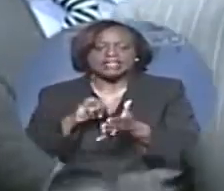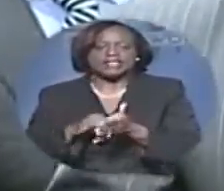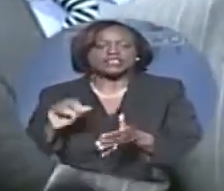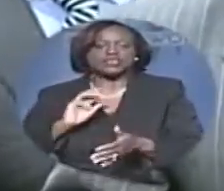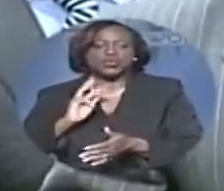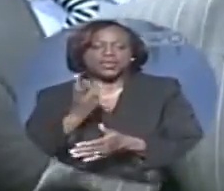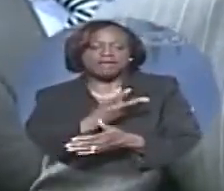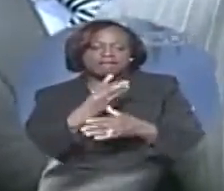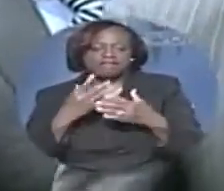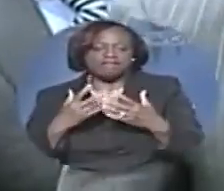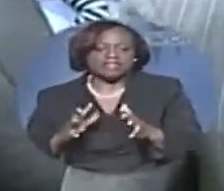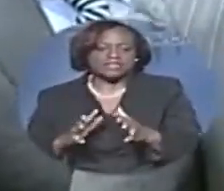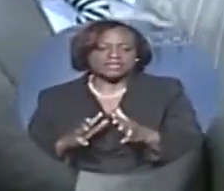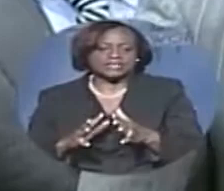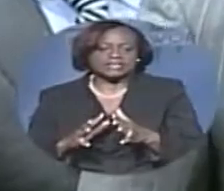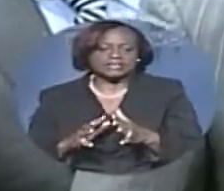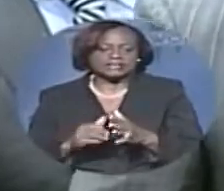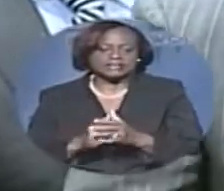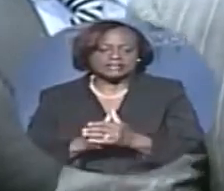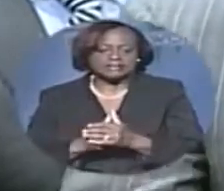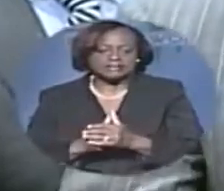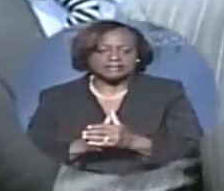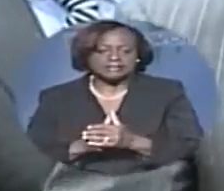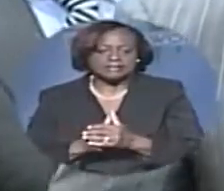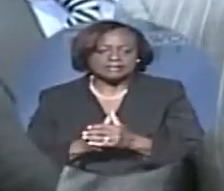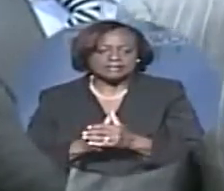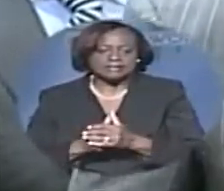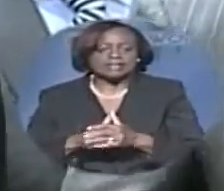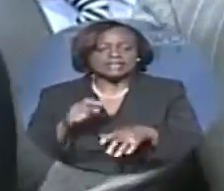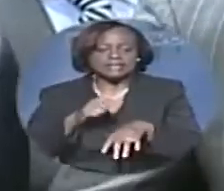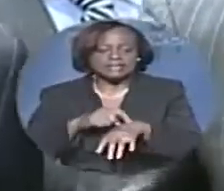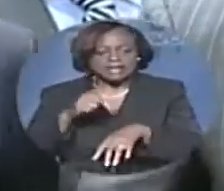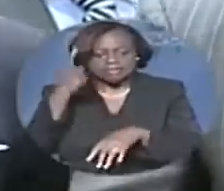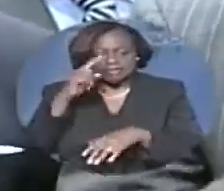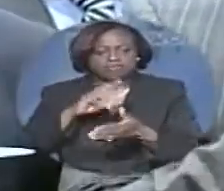exhausted the process. And time now for the report to be laid.